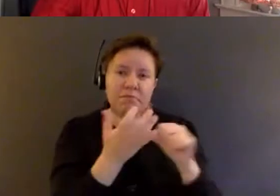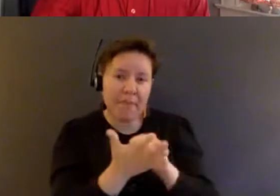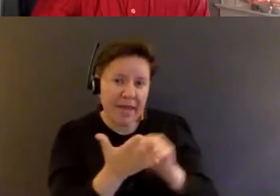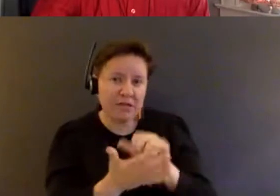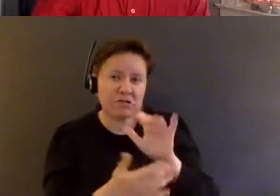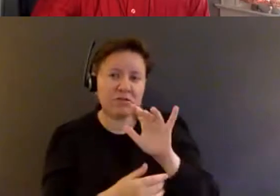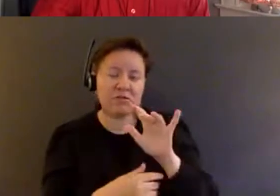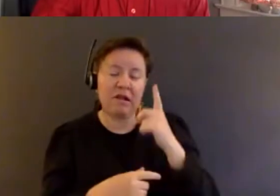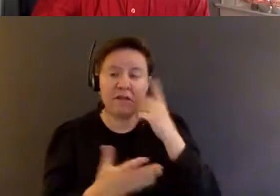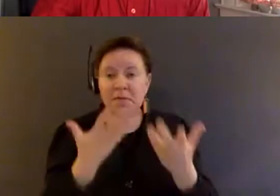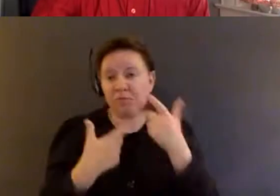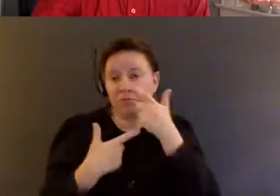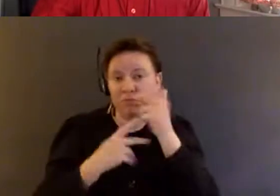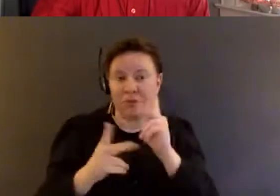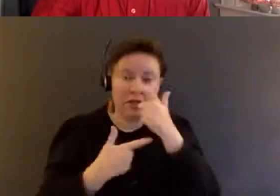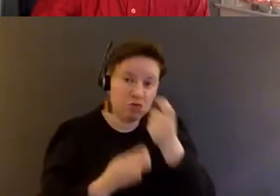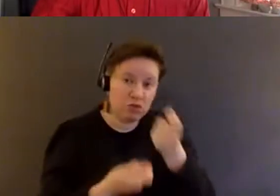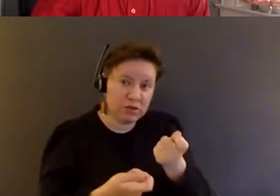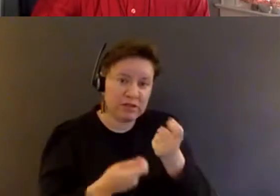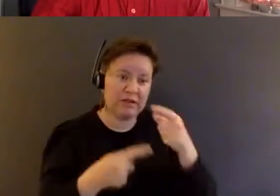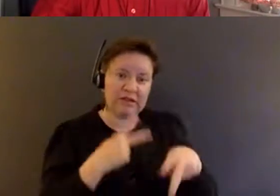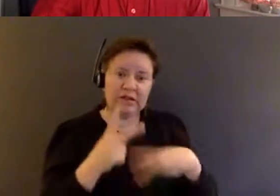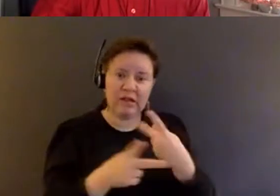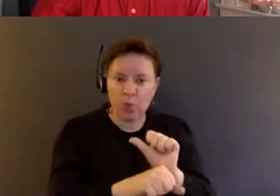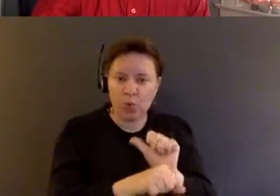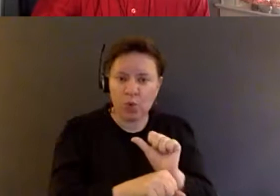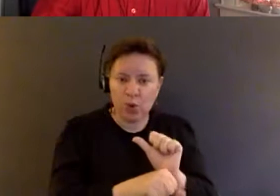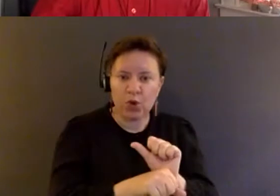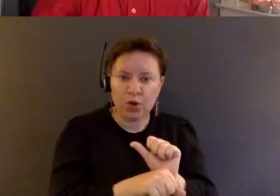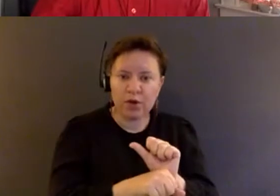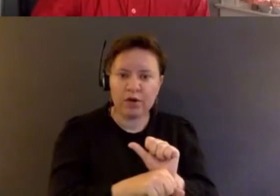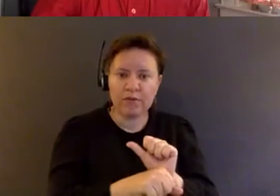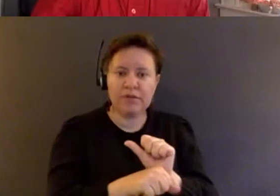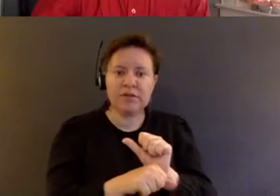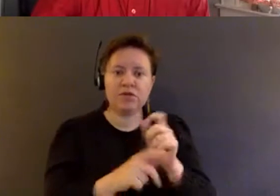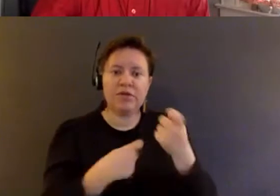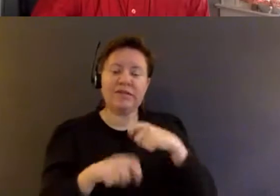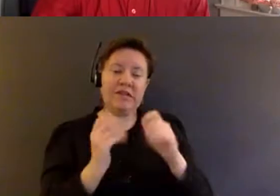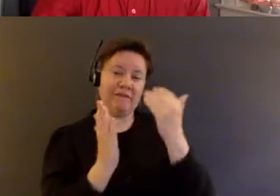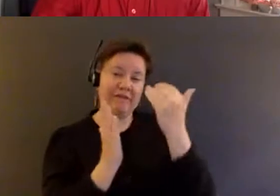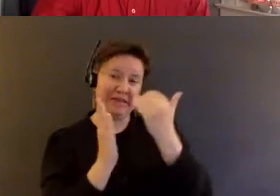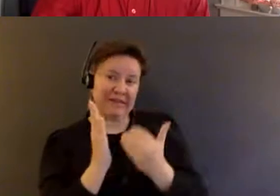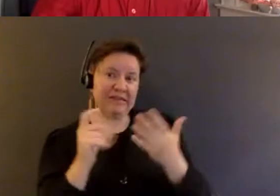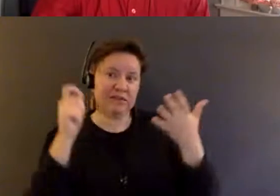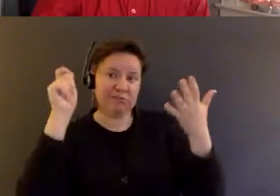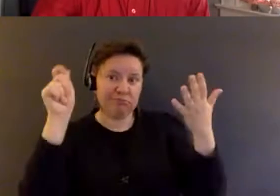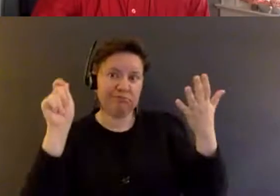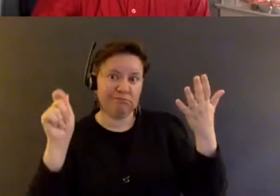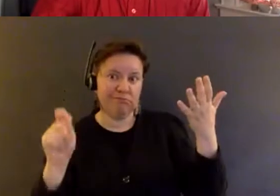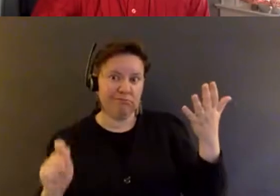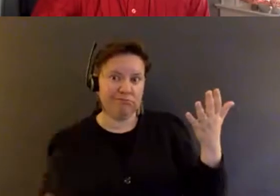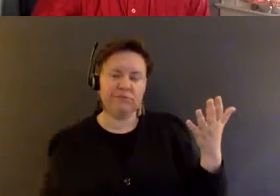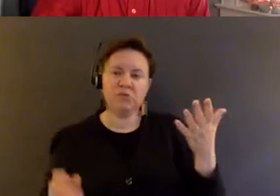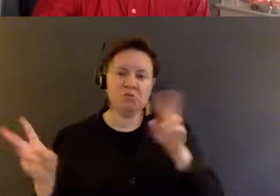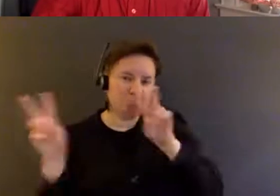of interest to people who are interested in this kind of work. So instead of listing them one by one, um, people can just go